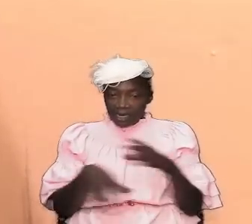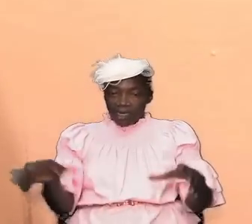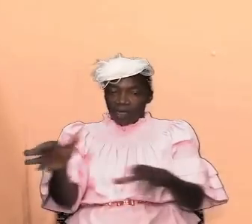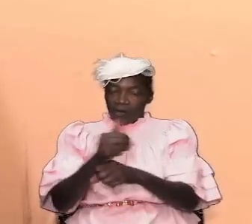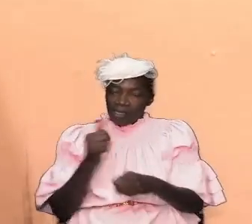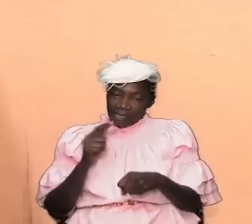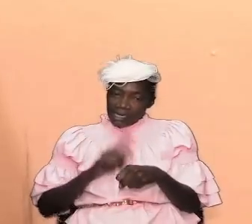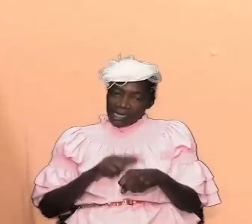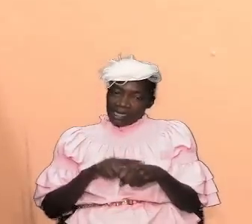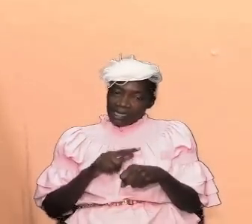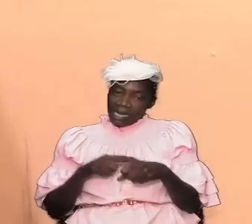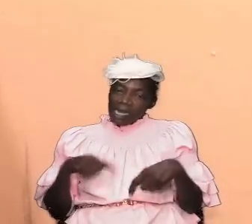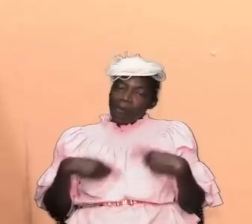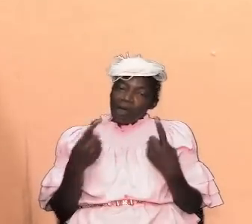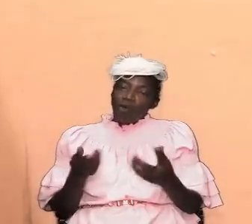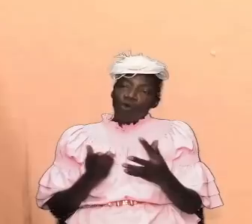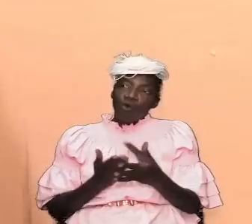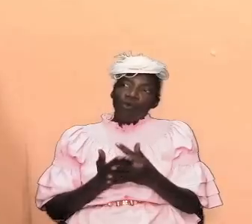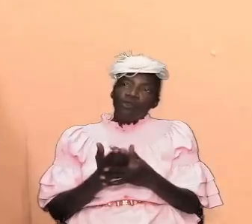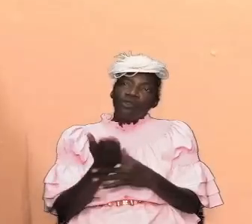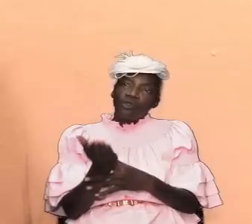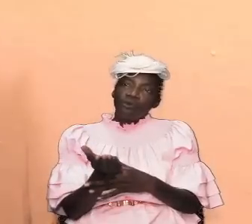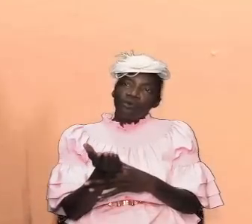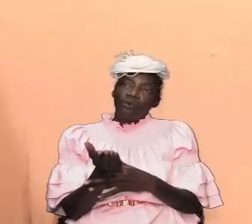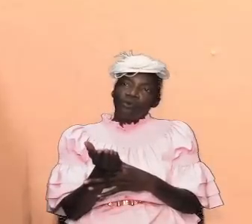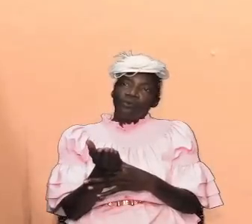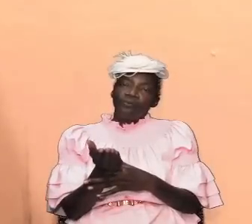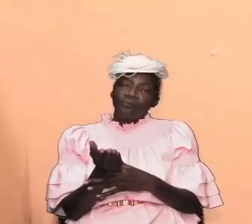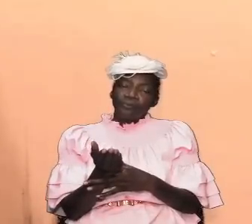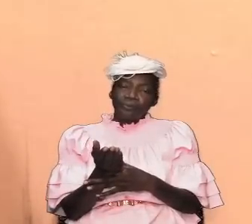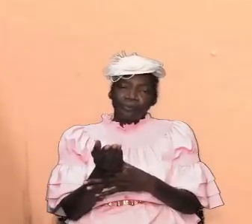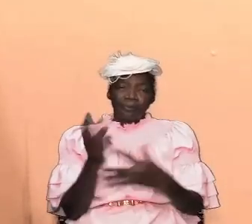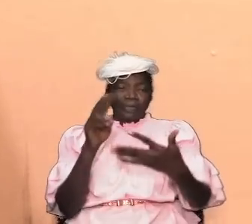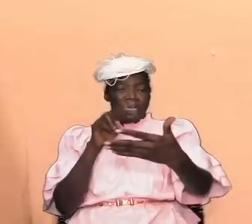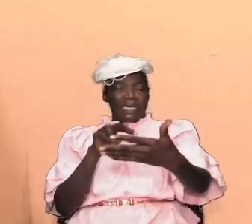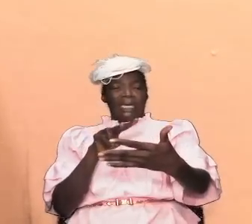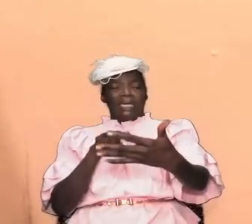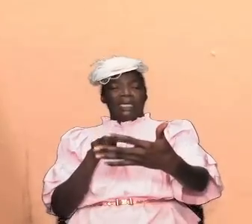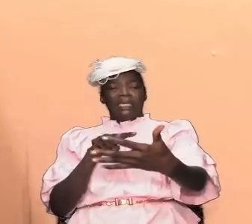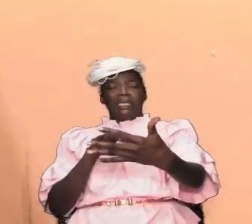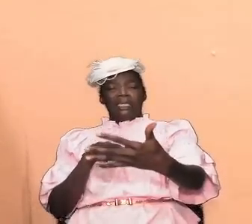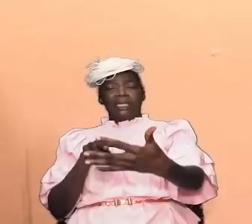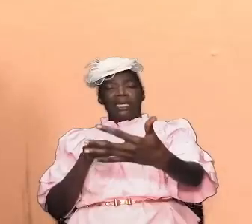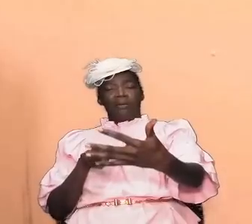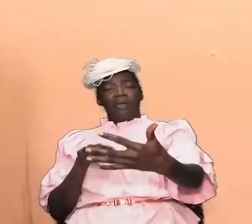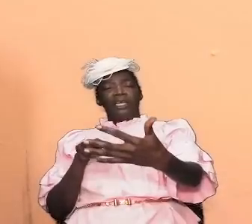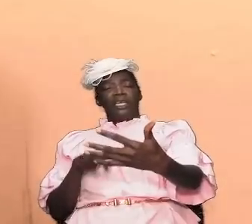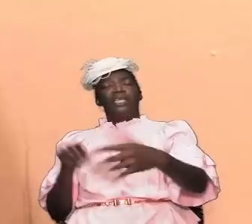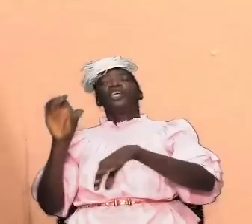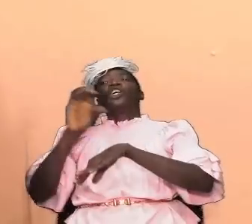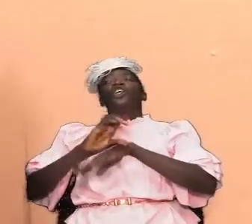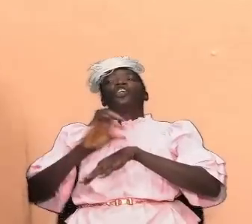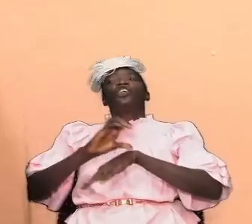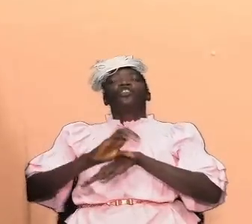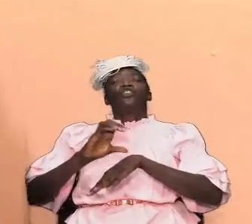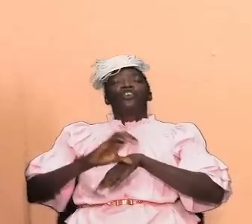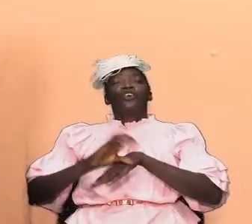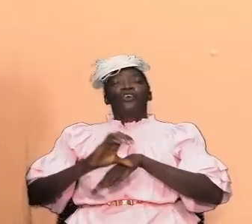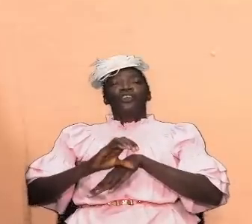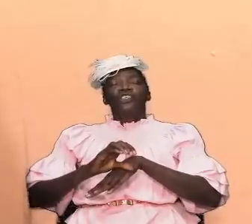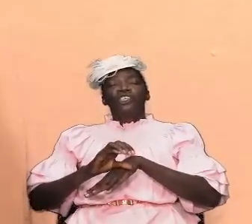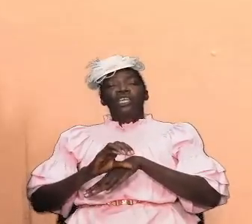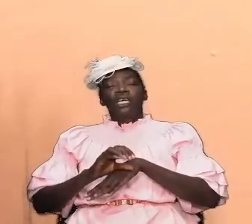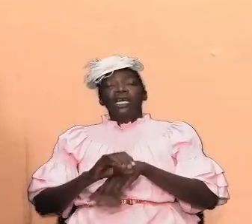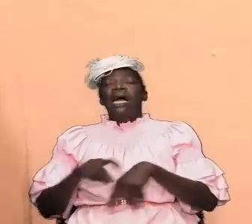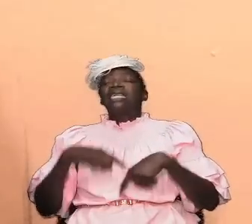and we are going to go through and we are going to examine the church triumphant and we are going to establish at the end